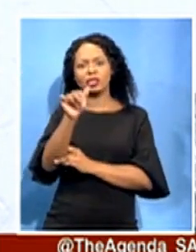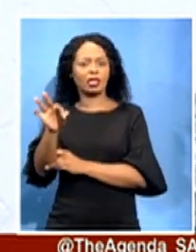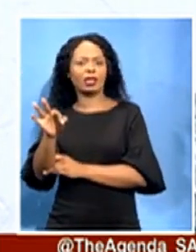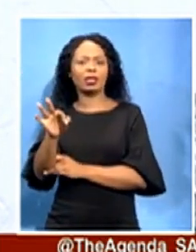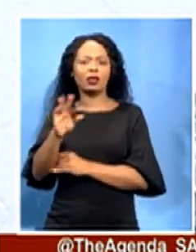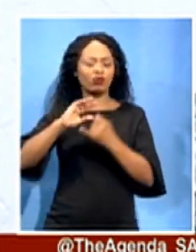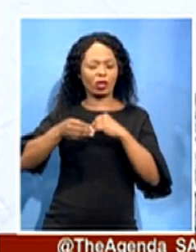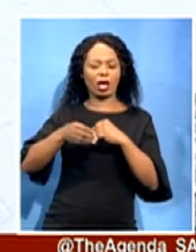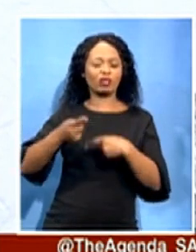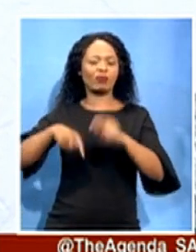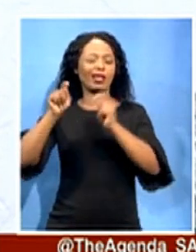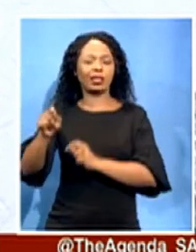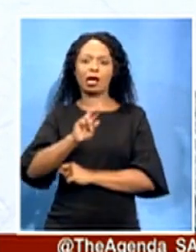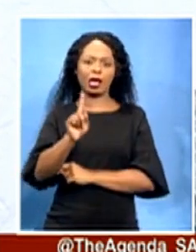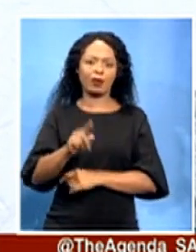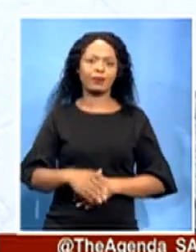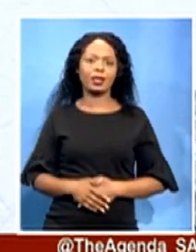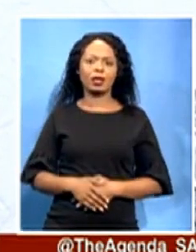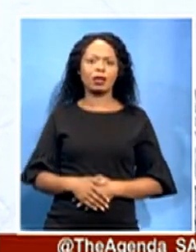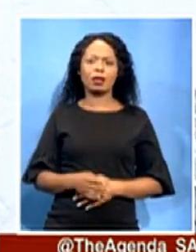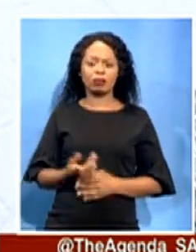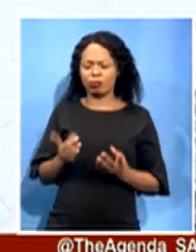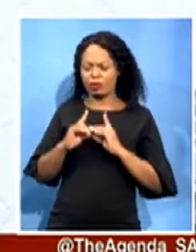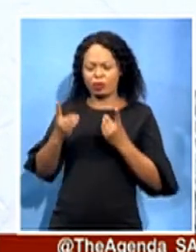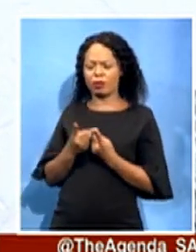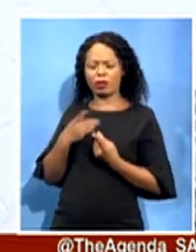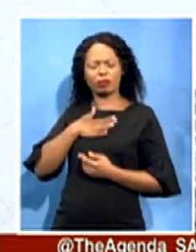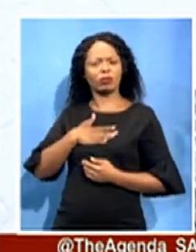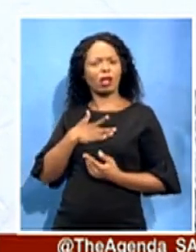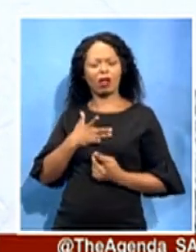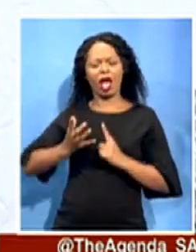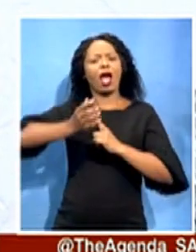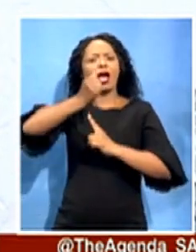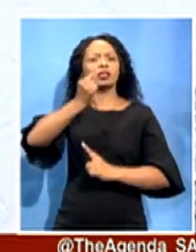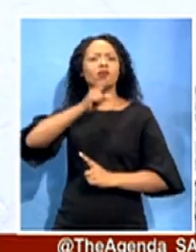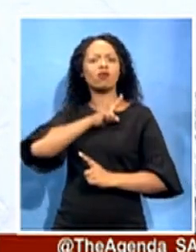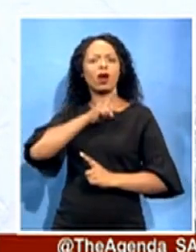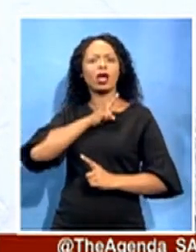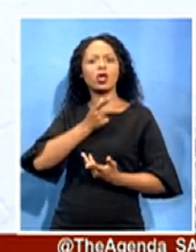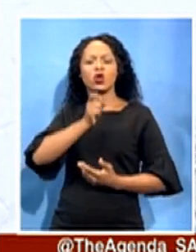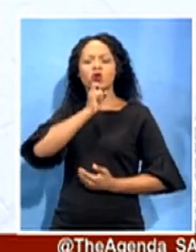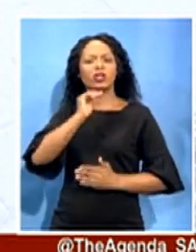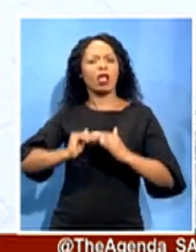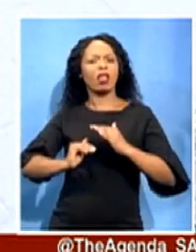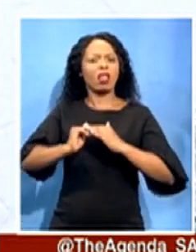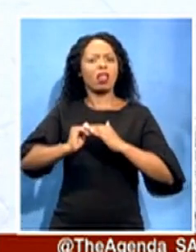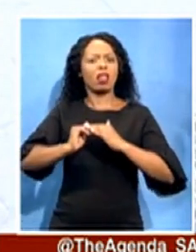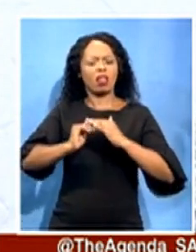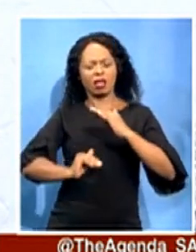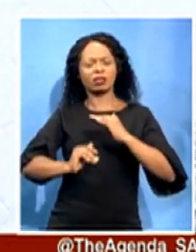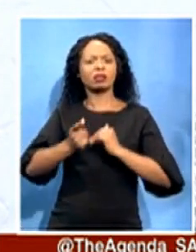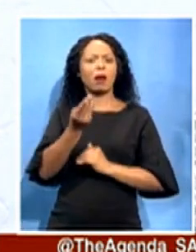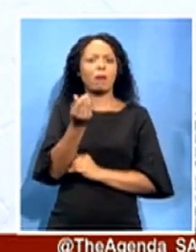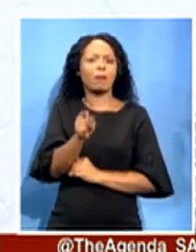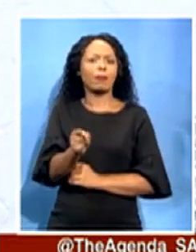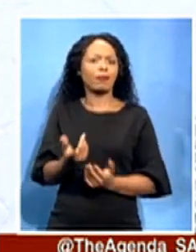on the side of the department. And these savings have ensured that the department is able to extract maximum